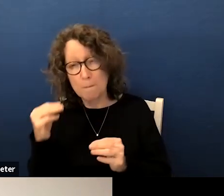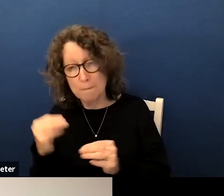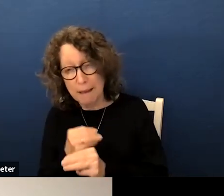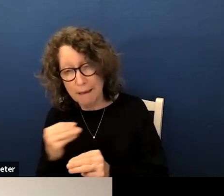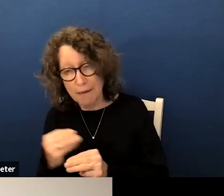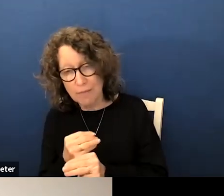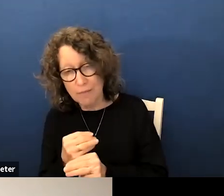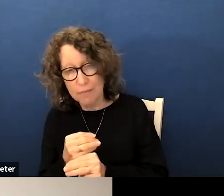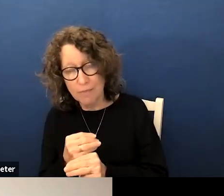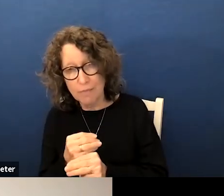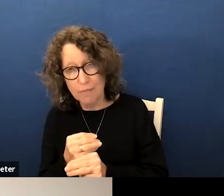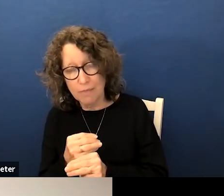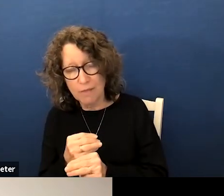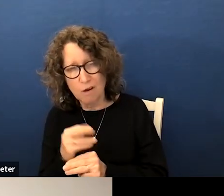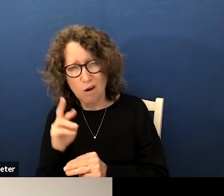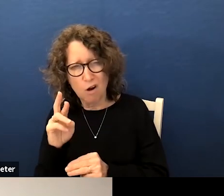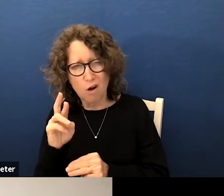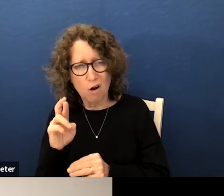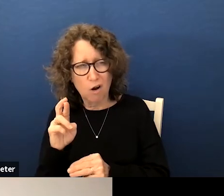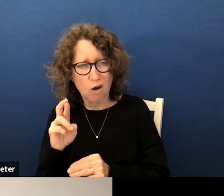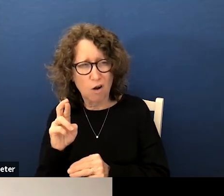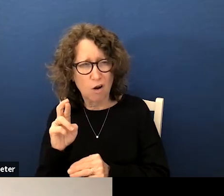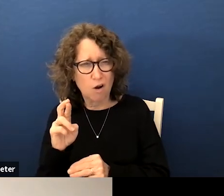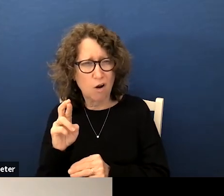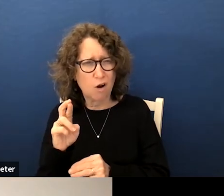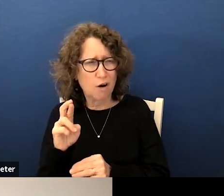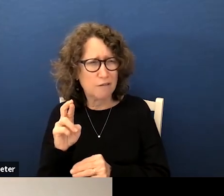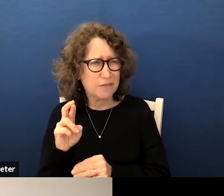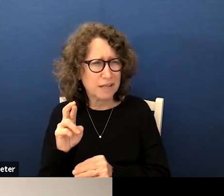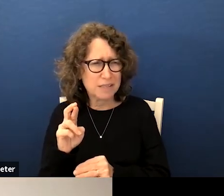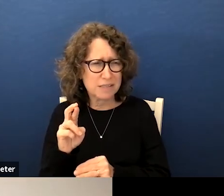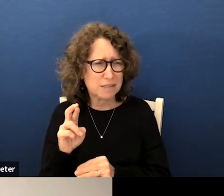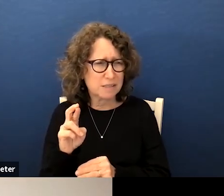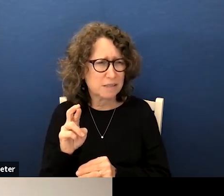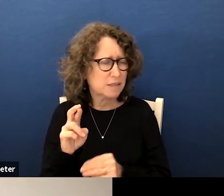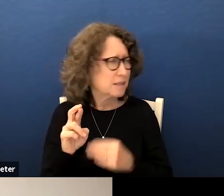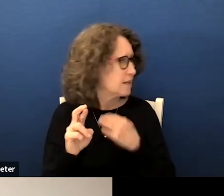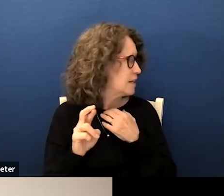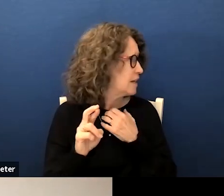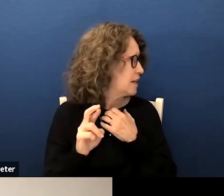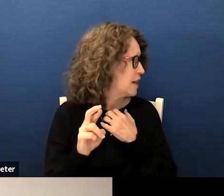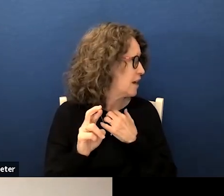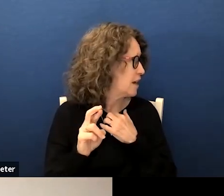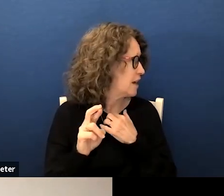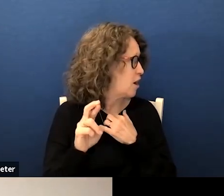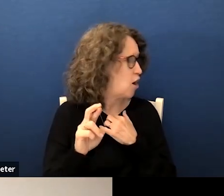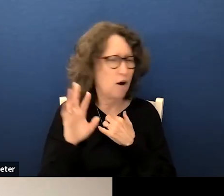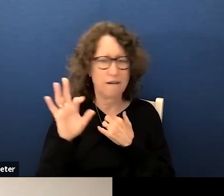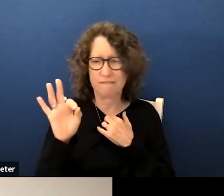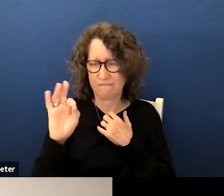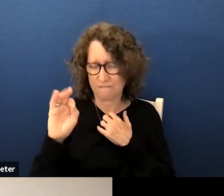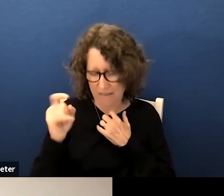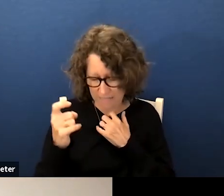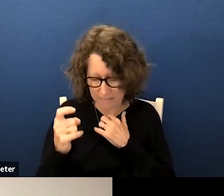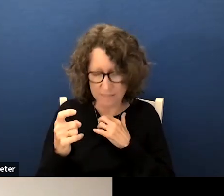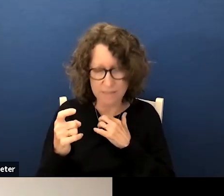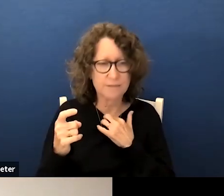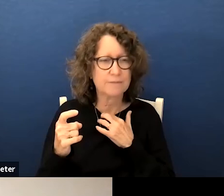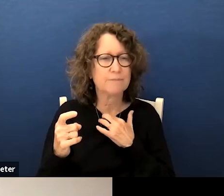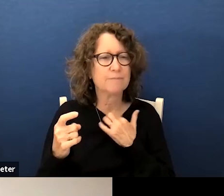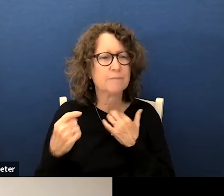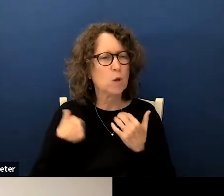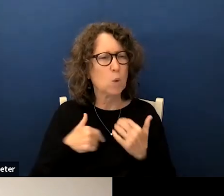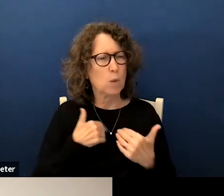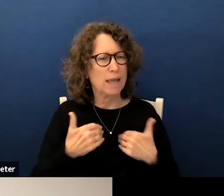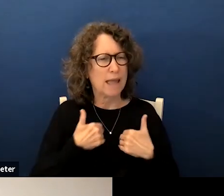our rfeps a little different story thank you we have a looks